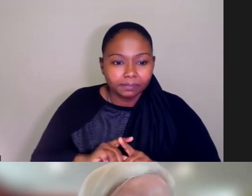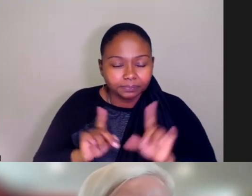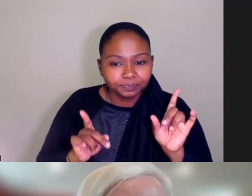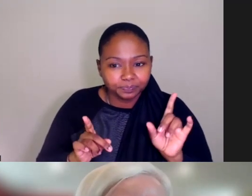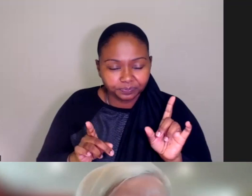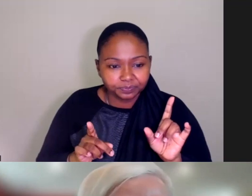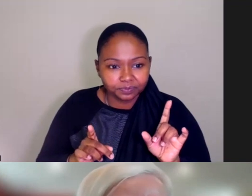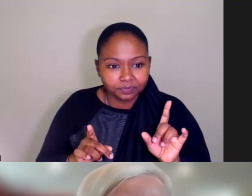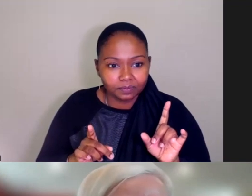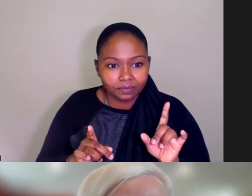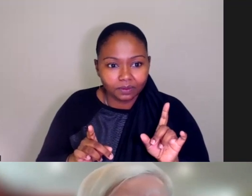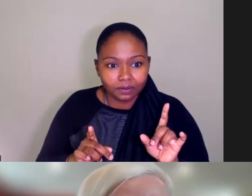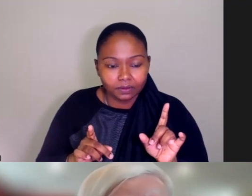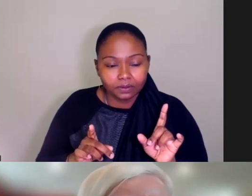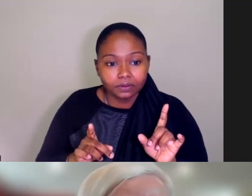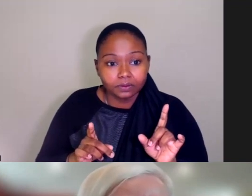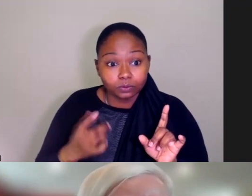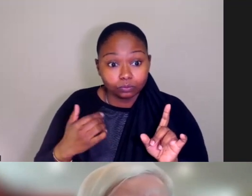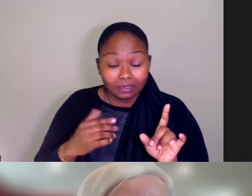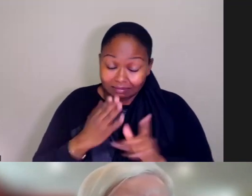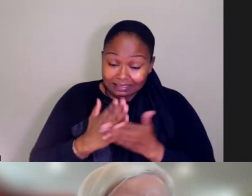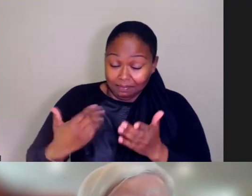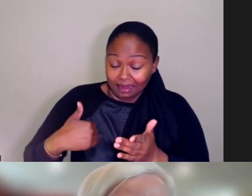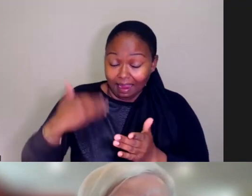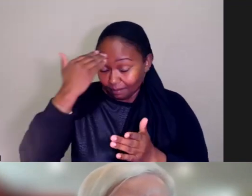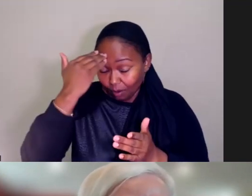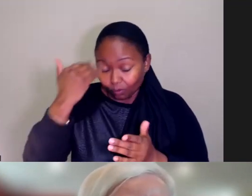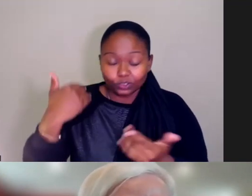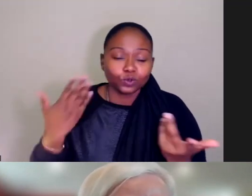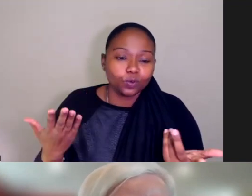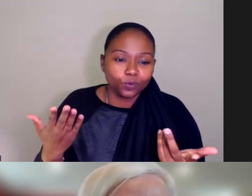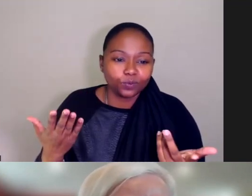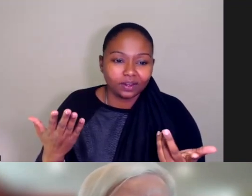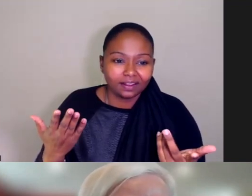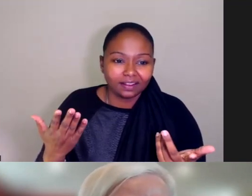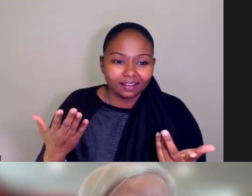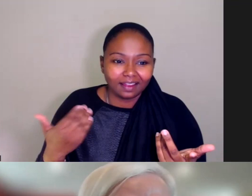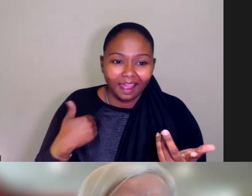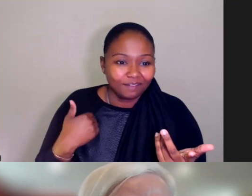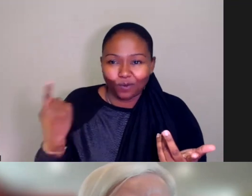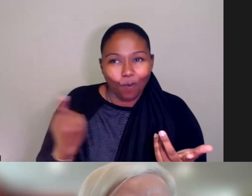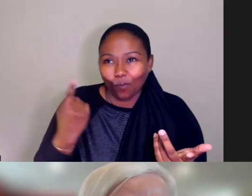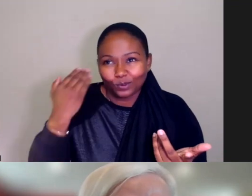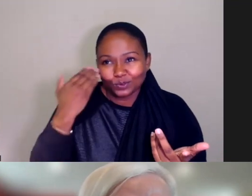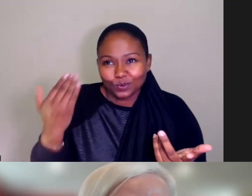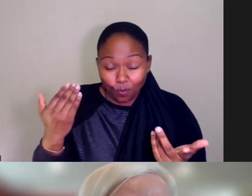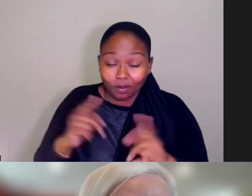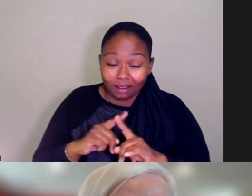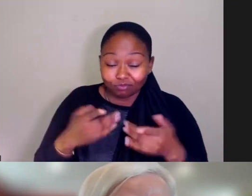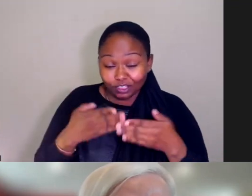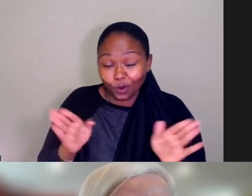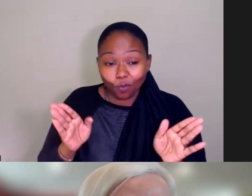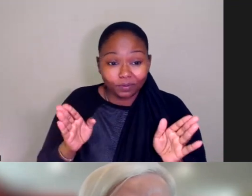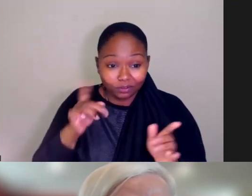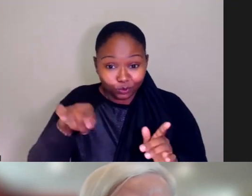and we have a, I think something that I'm always cognizant of and, um, always very open to people passing